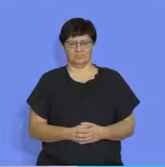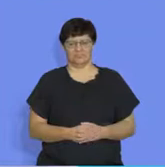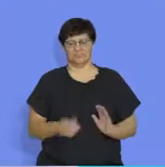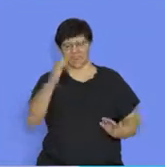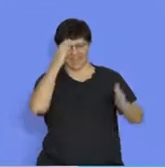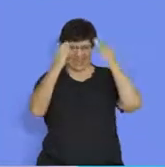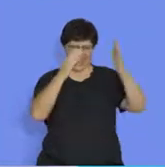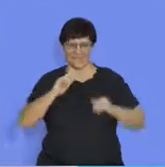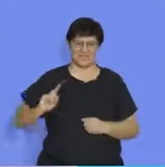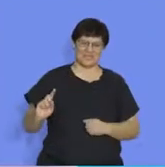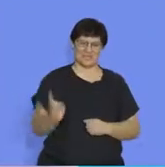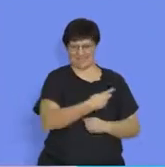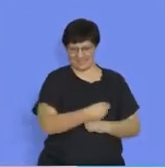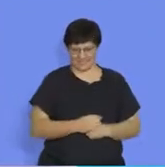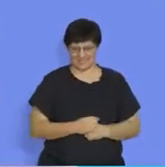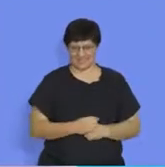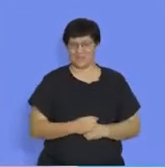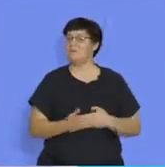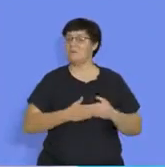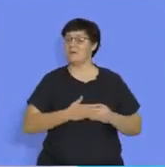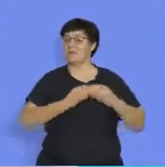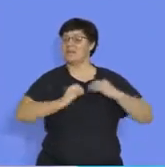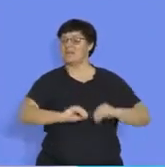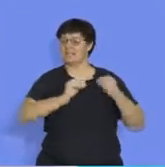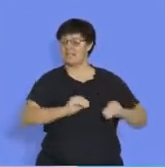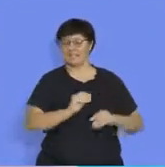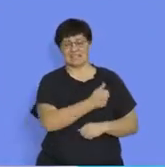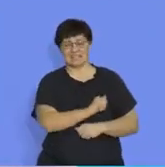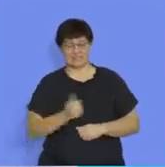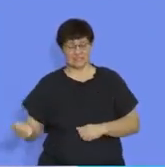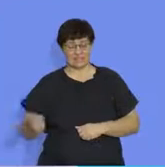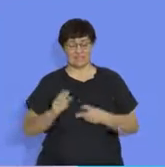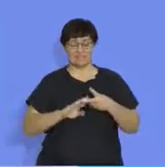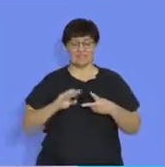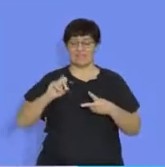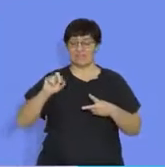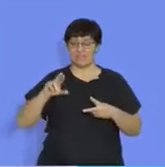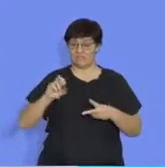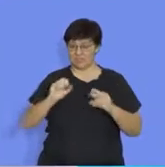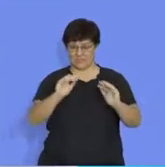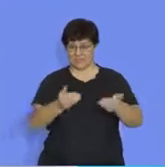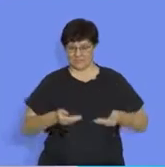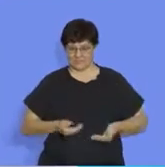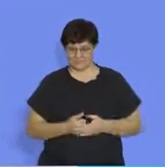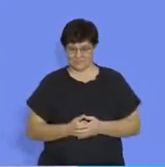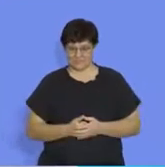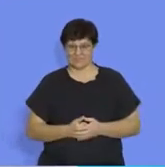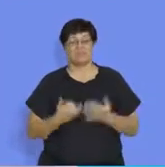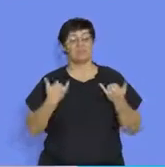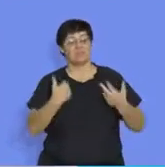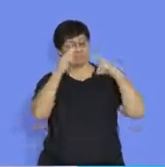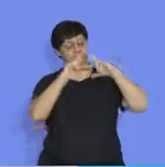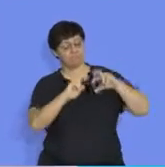Hello, everybody. Welcome back to another lesson on sequences and series. Today, we are going to be